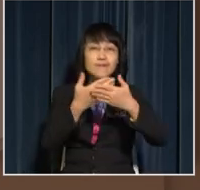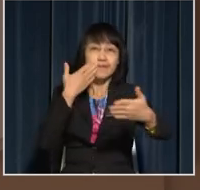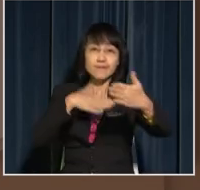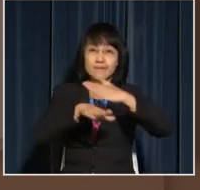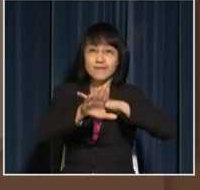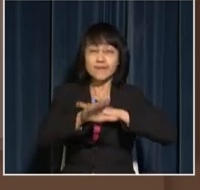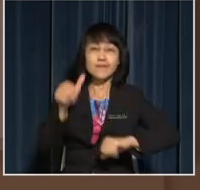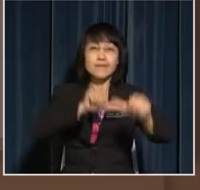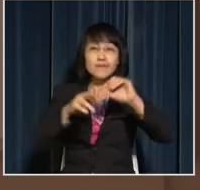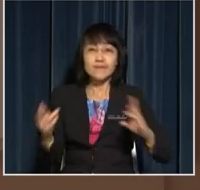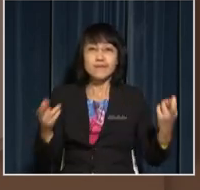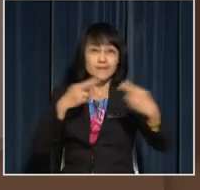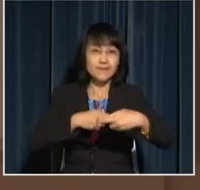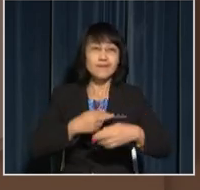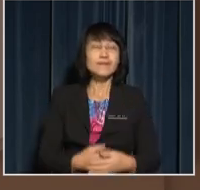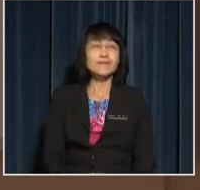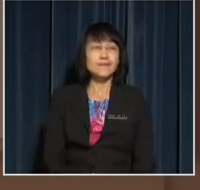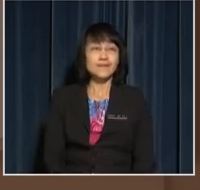entering the Science Room